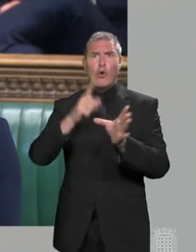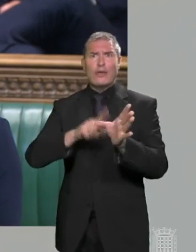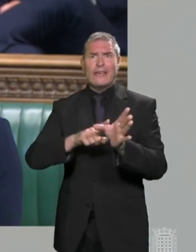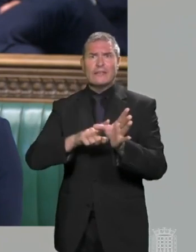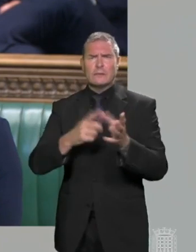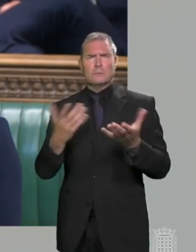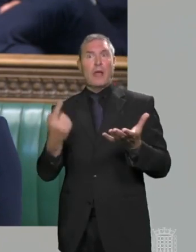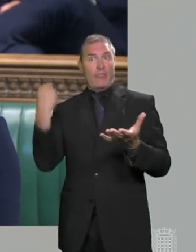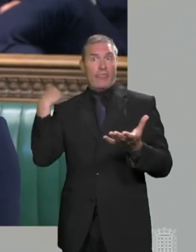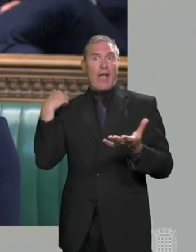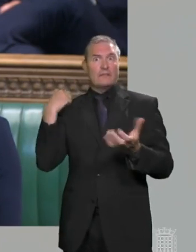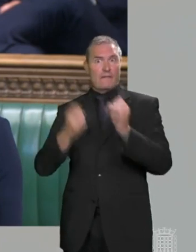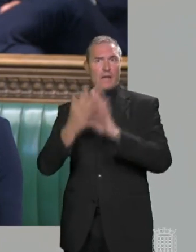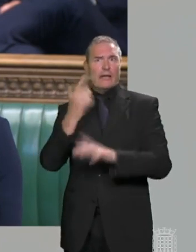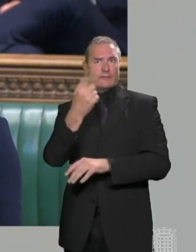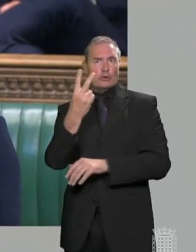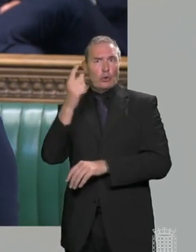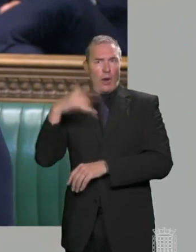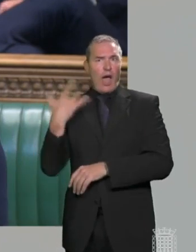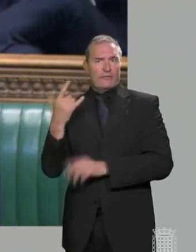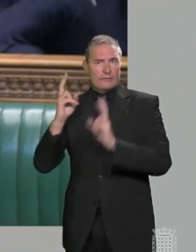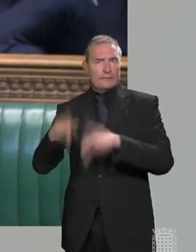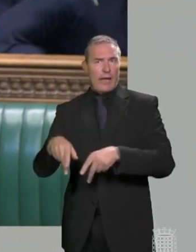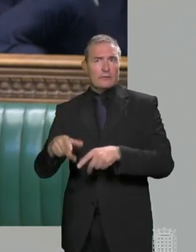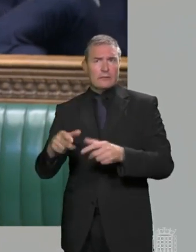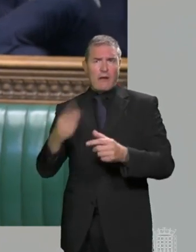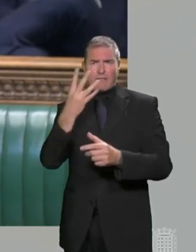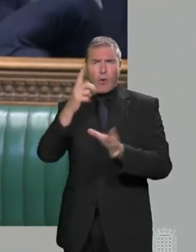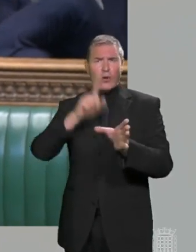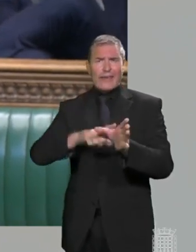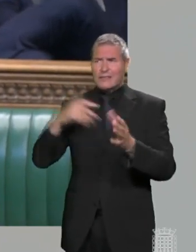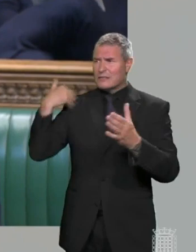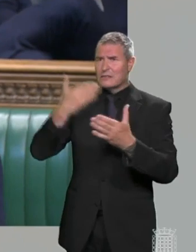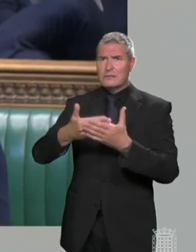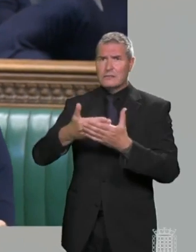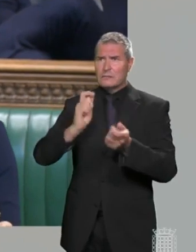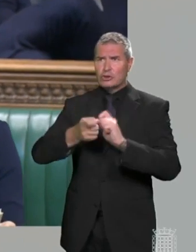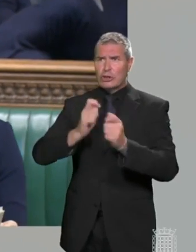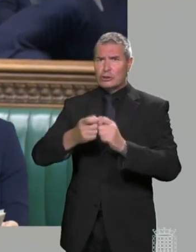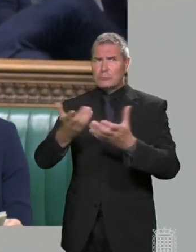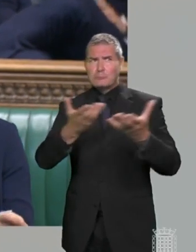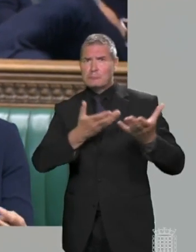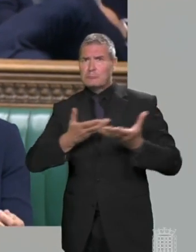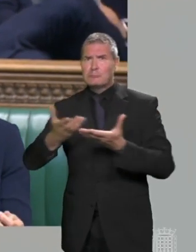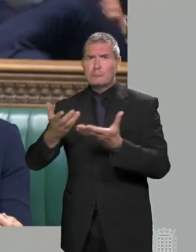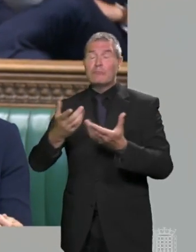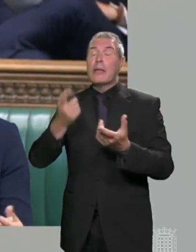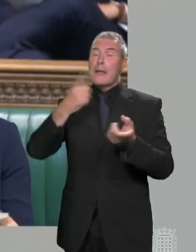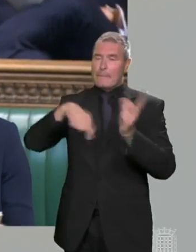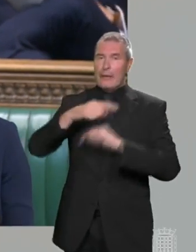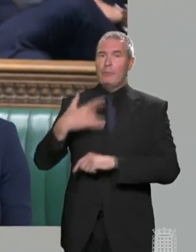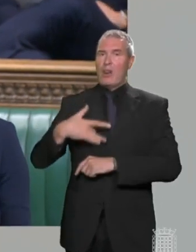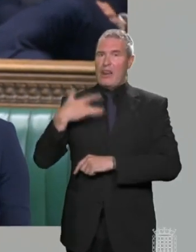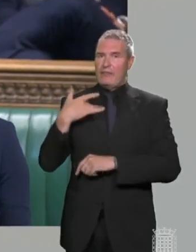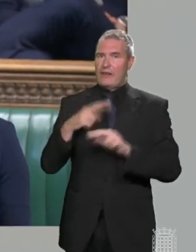72 lives, after all the warnings, the tireless campaigning and the unspeakable injustice, people are still living